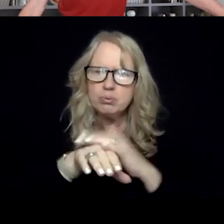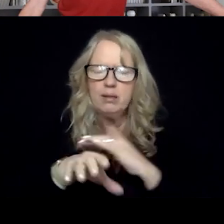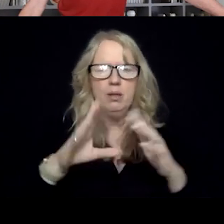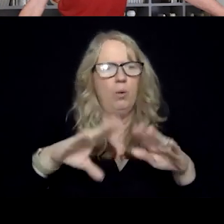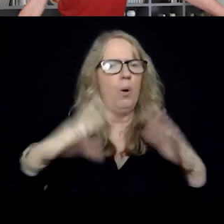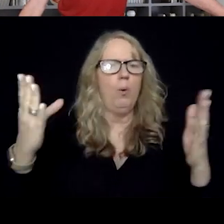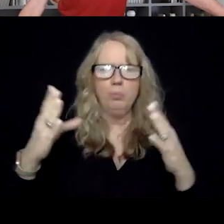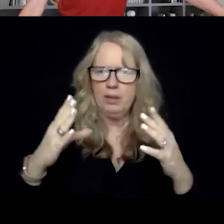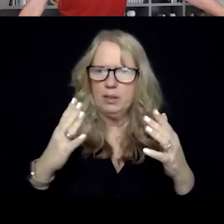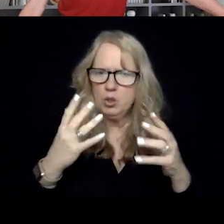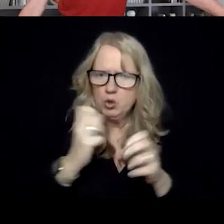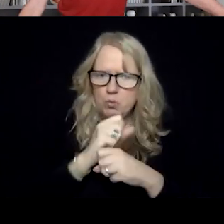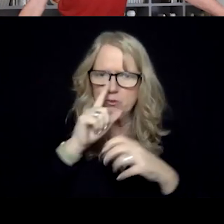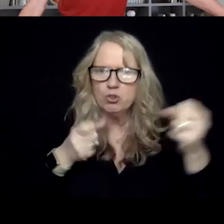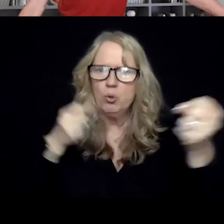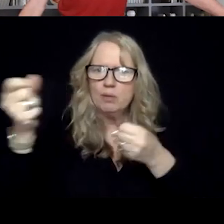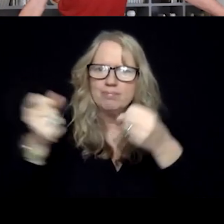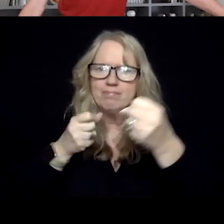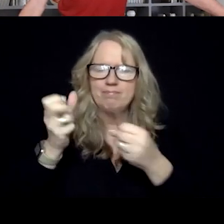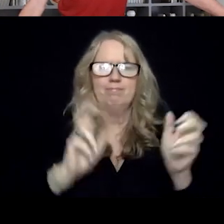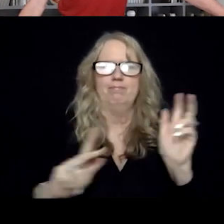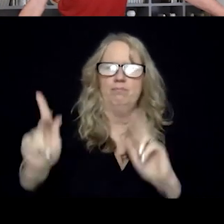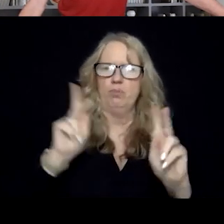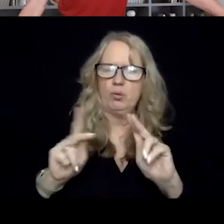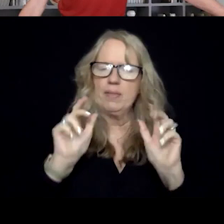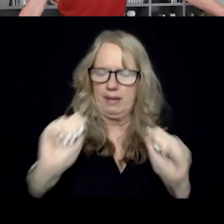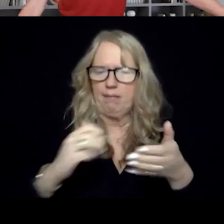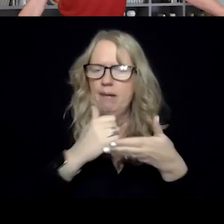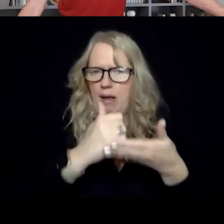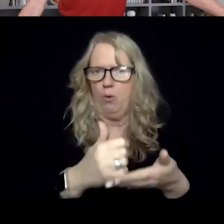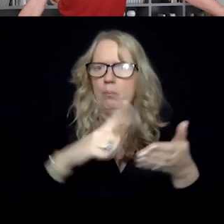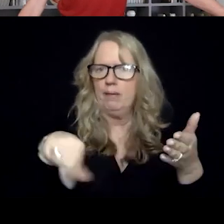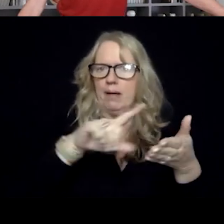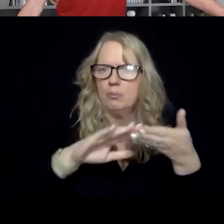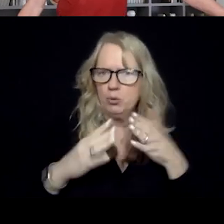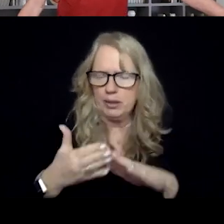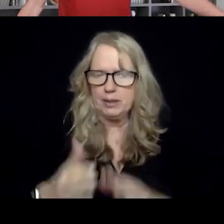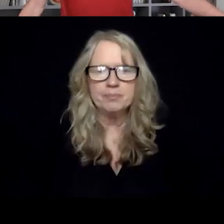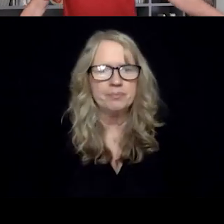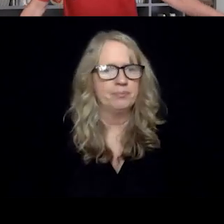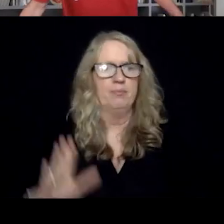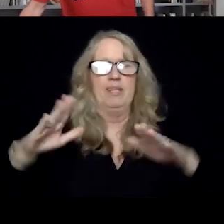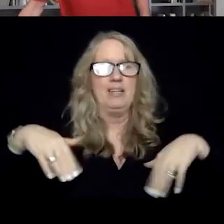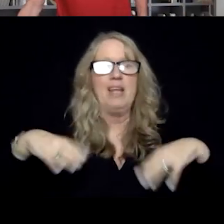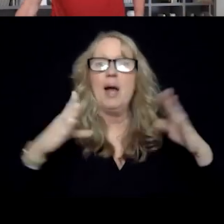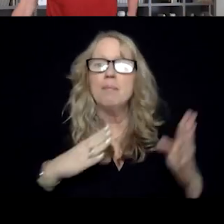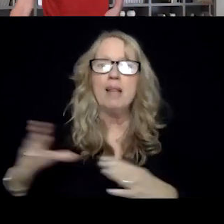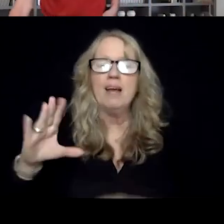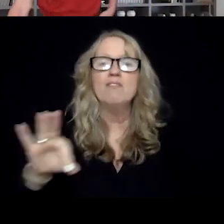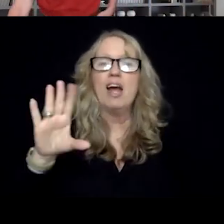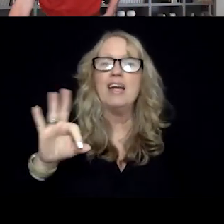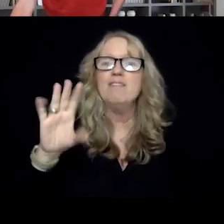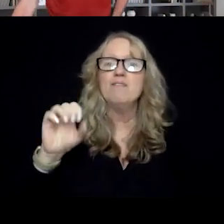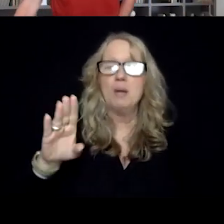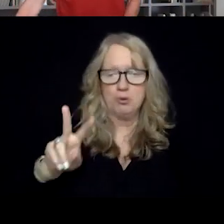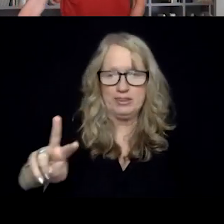that we're bringing in folks that can help. And if you haven't made plans for Friday, February 2nd,